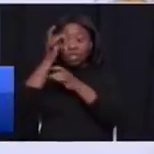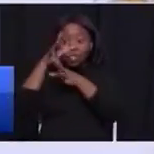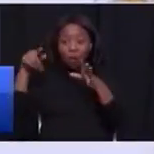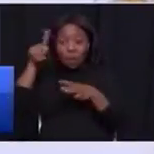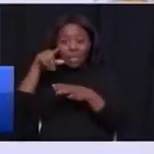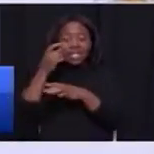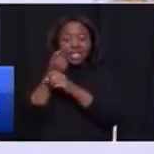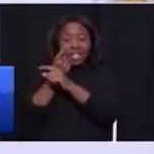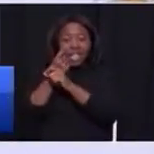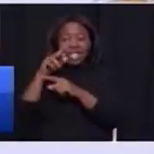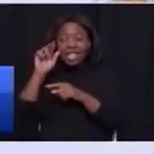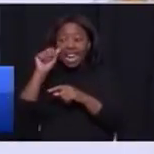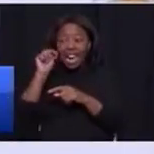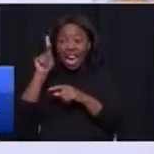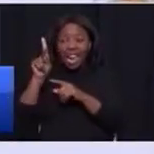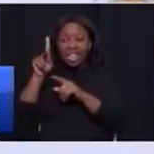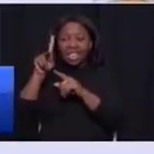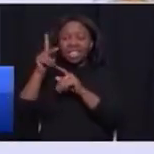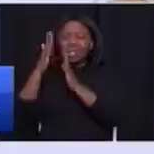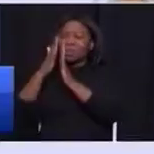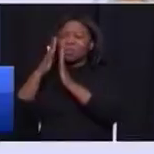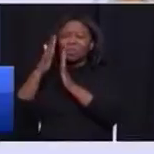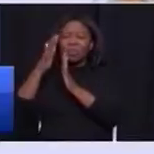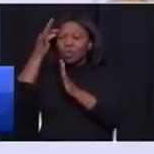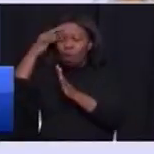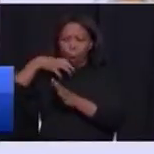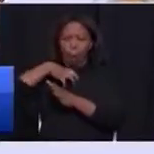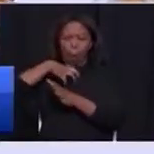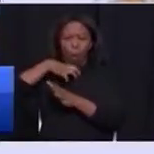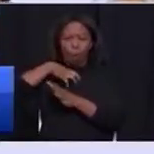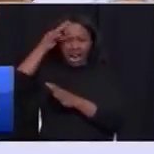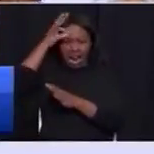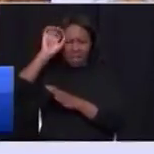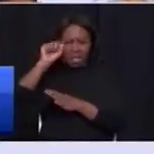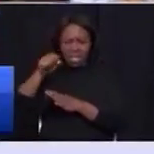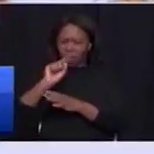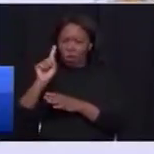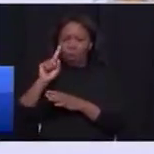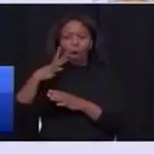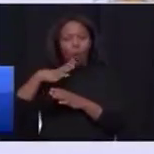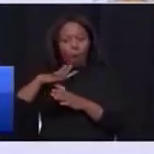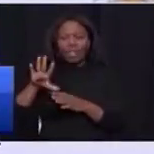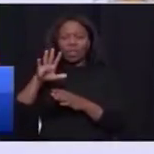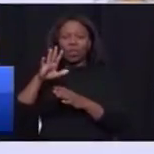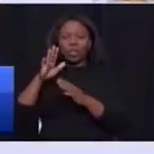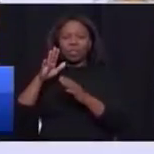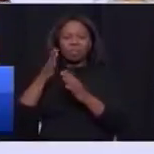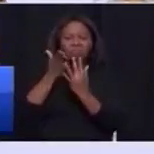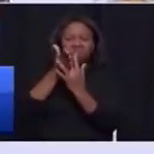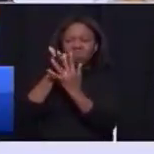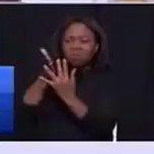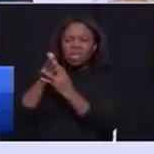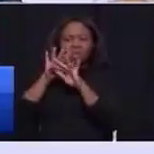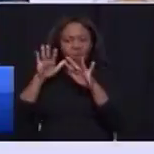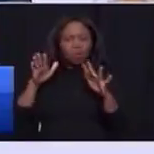in fact, were built not just to be owned by government. We want them to be facilities and assets that the taxi